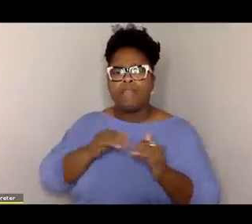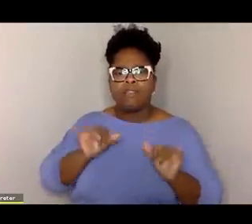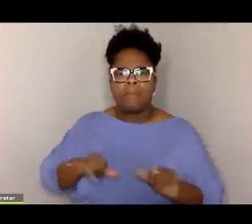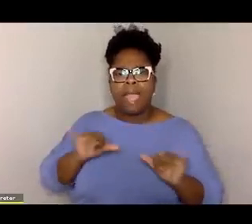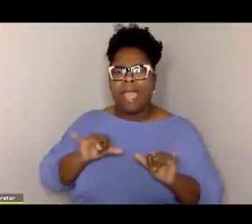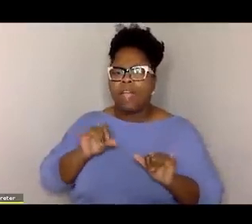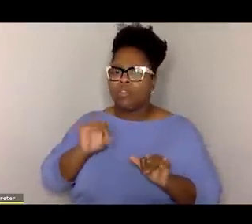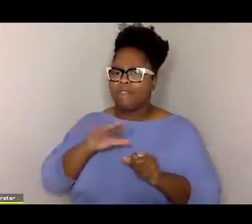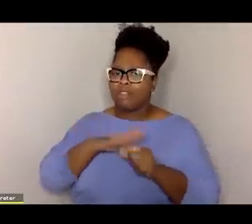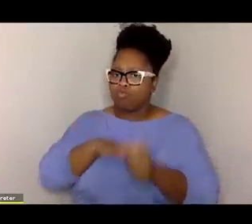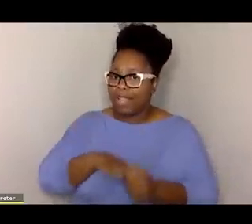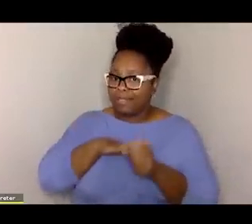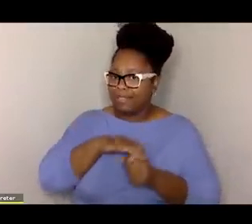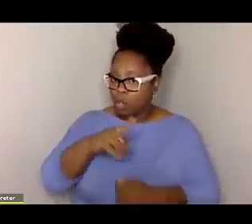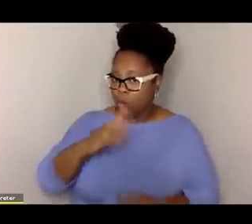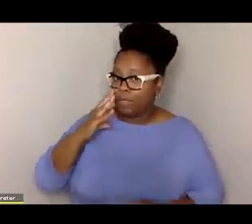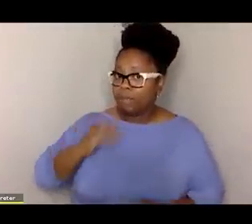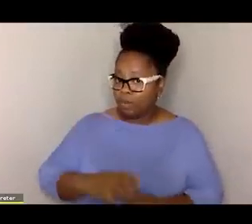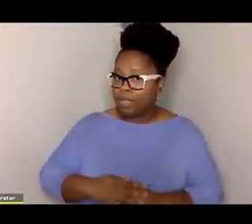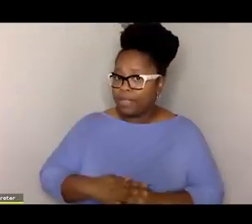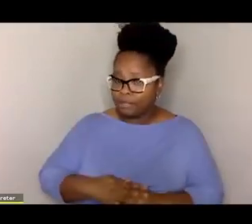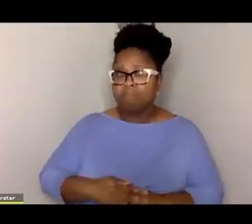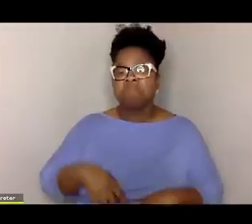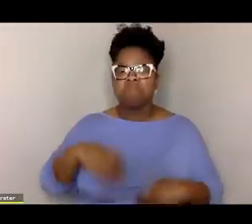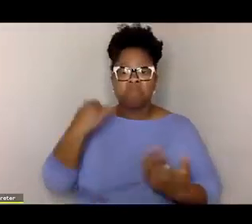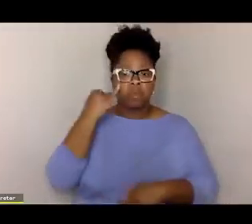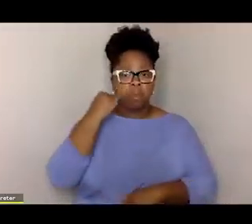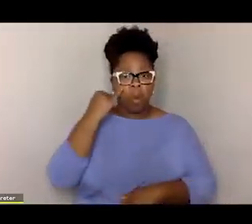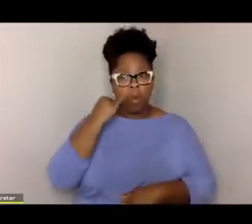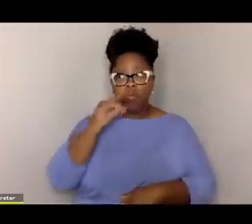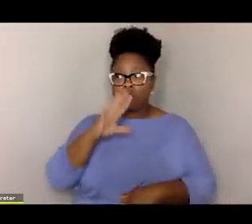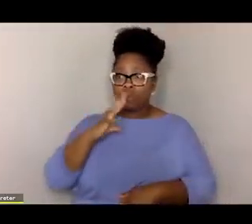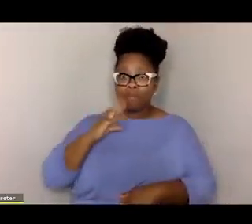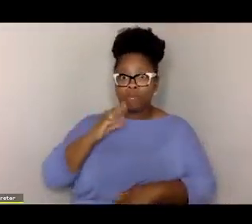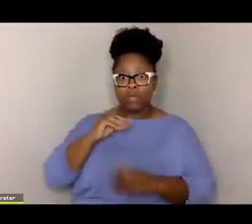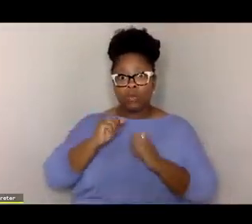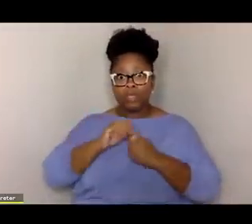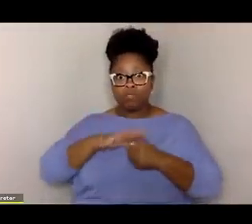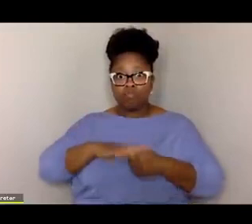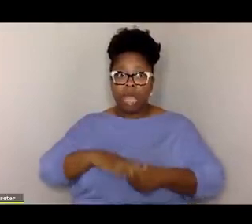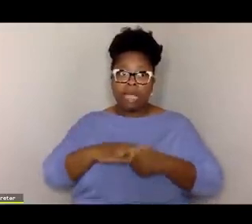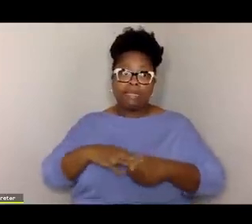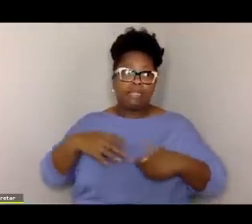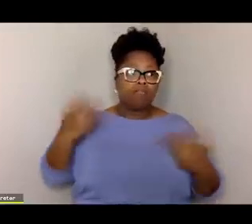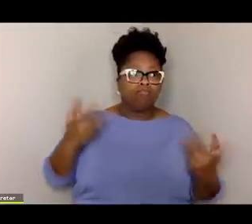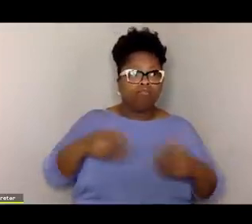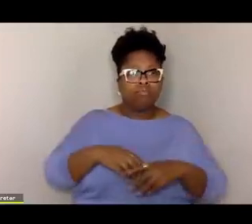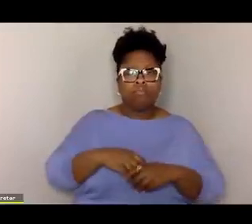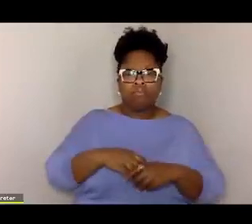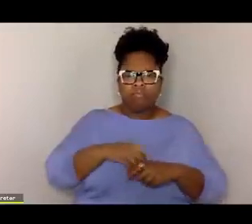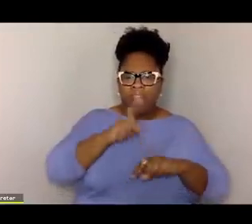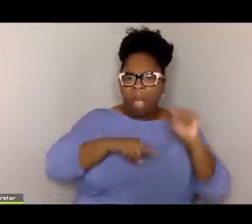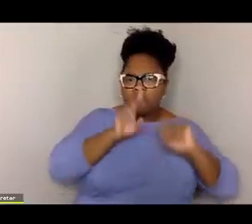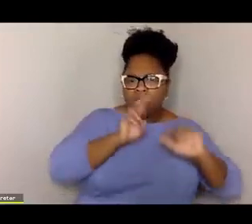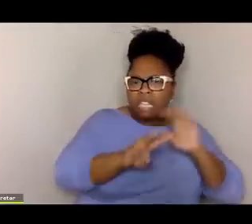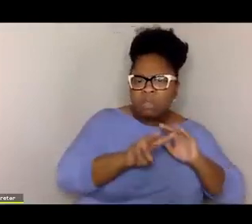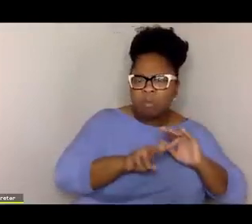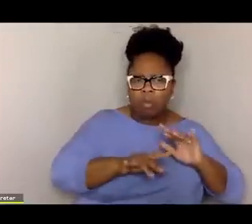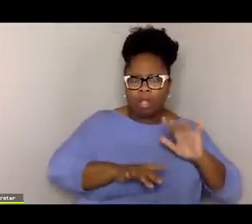stress or that you experience. And if your stress, your experiences with stress are